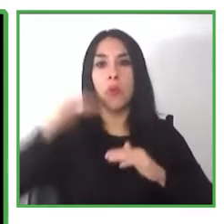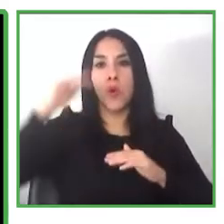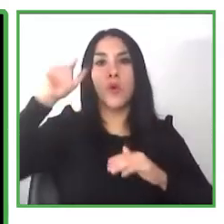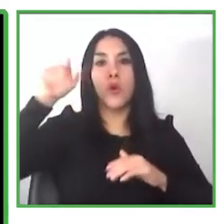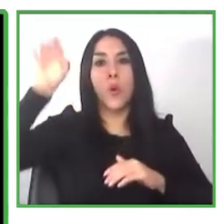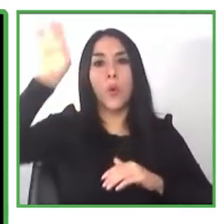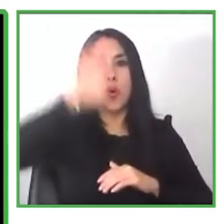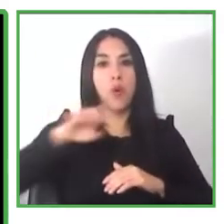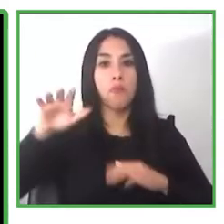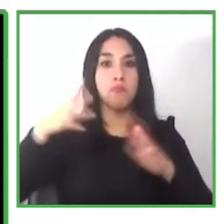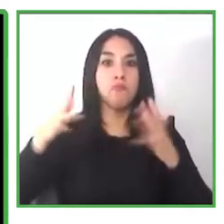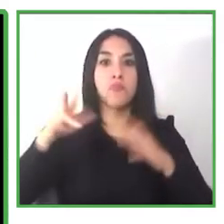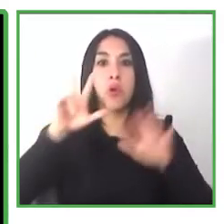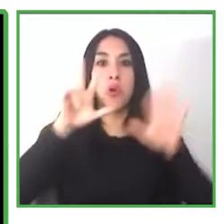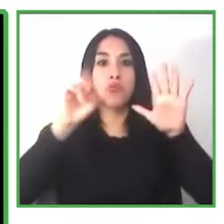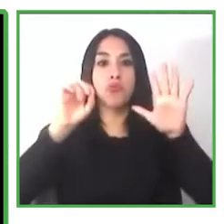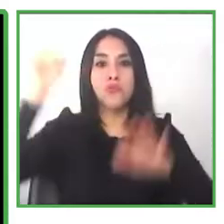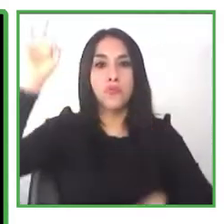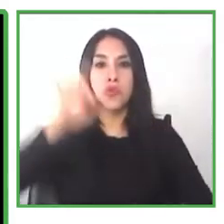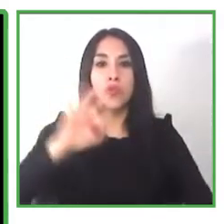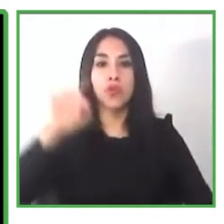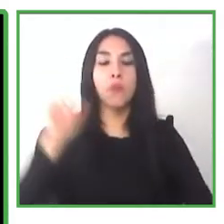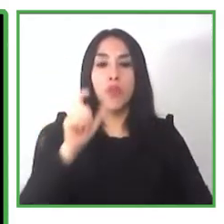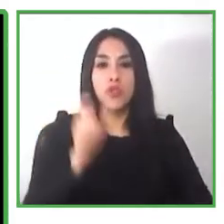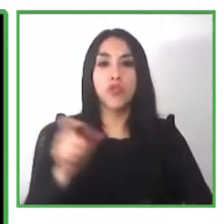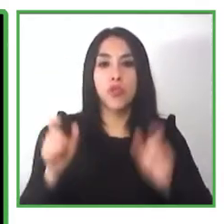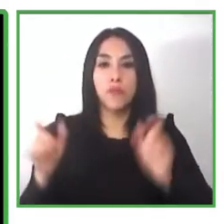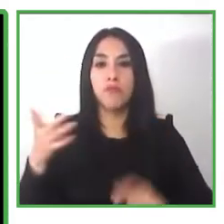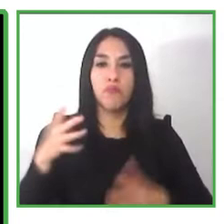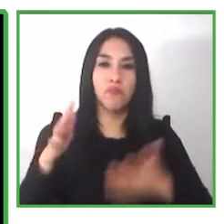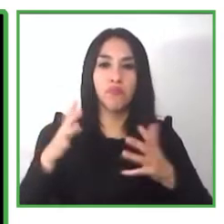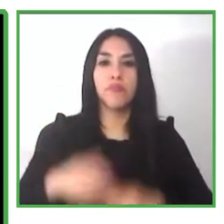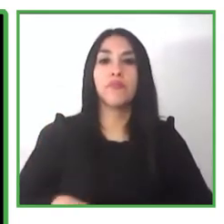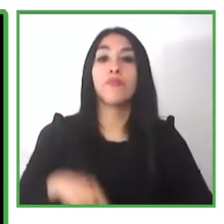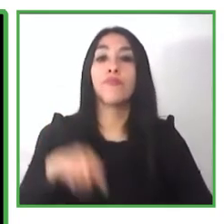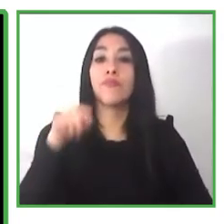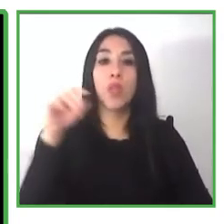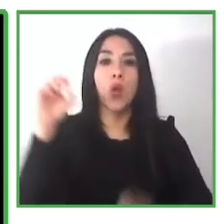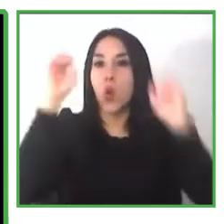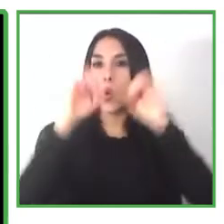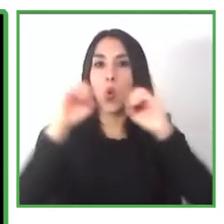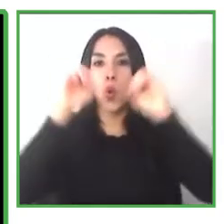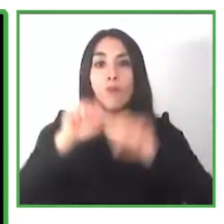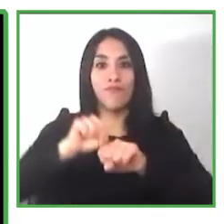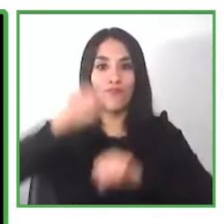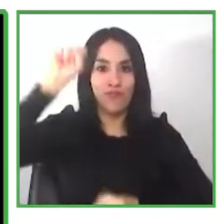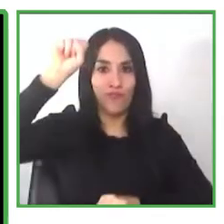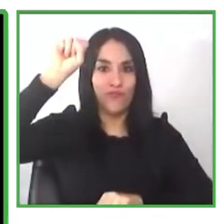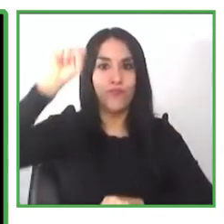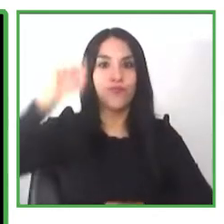diagnosis or you have additional disabilities next slide please